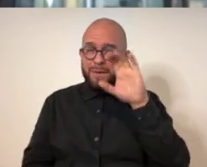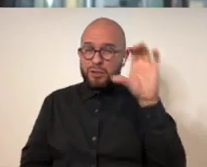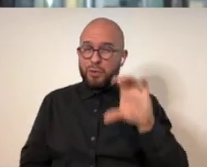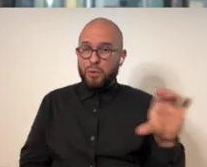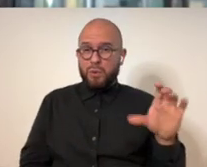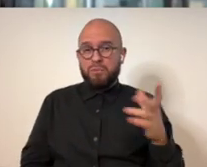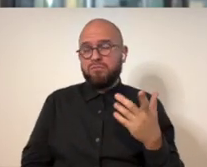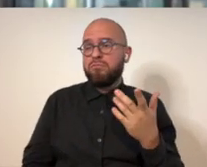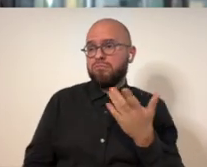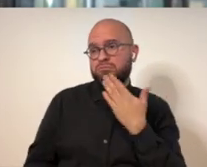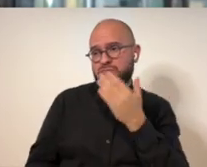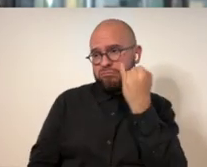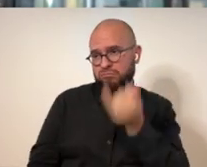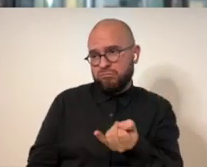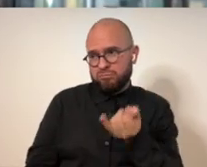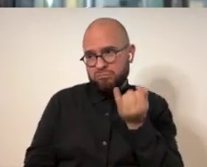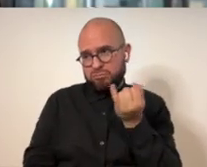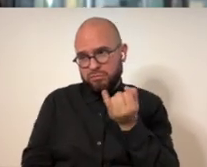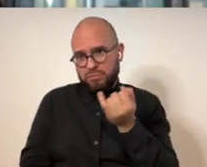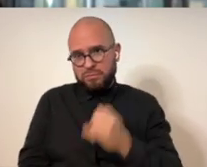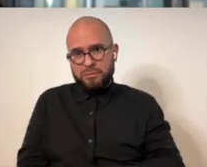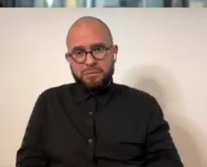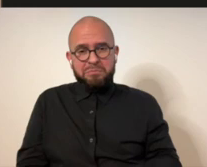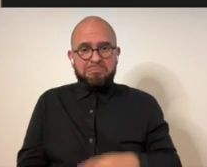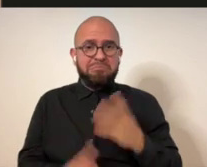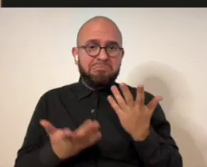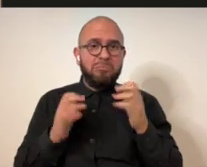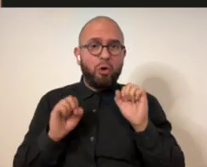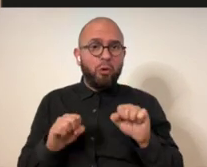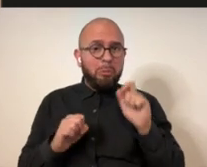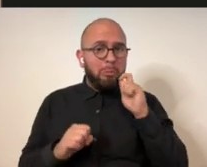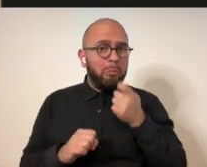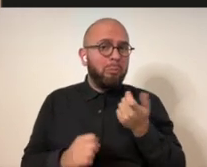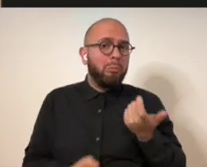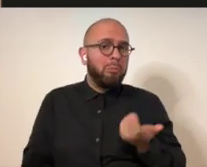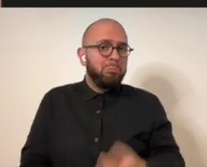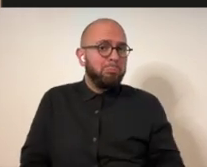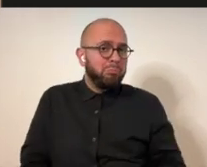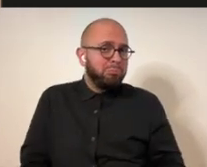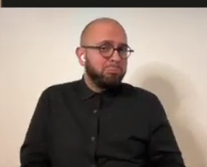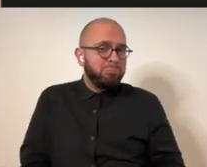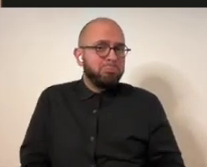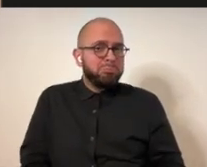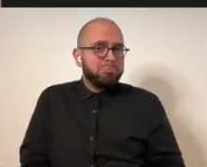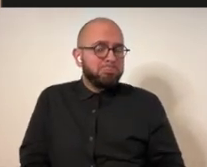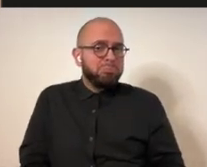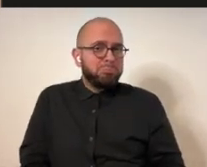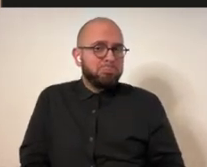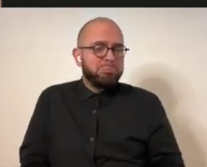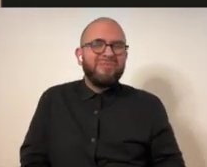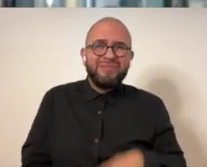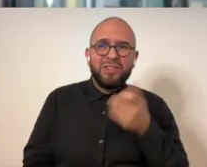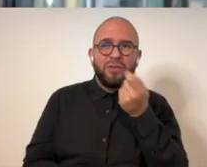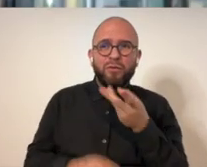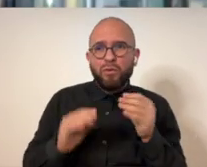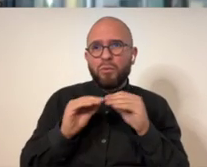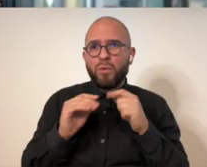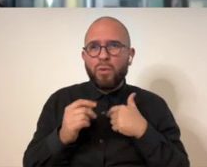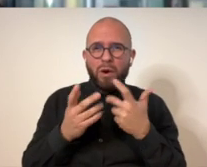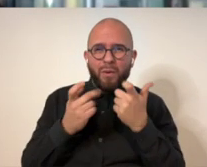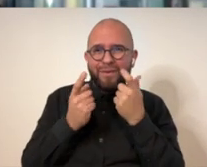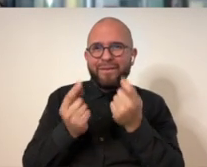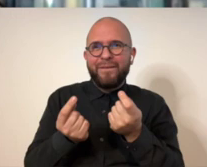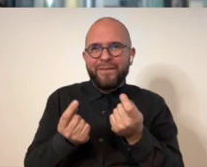Zoom, so you can totally do it that way as well. Yeah, that's a good idea. And it could be really neat.